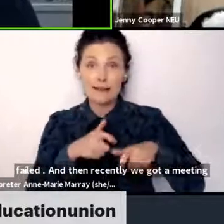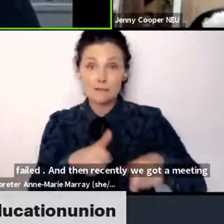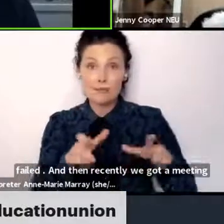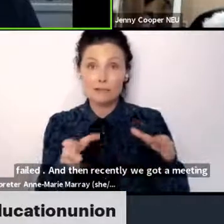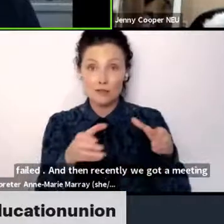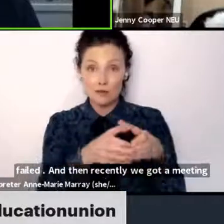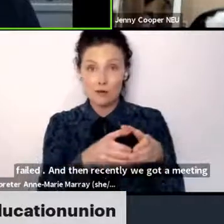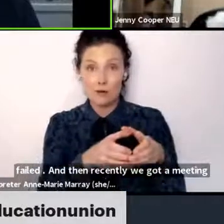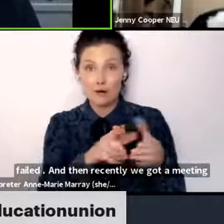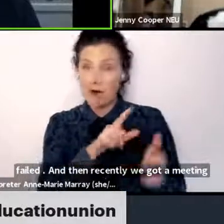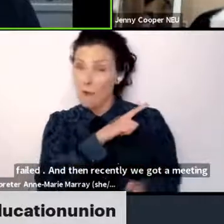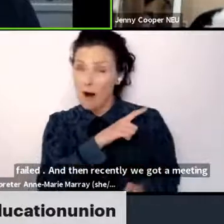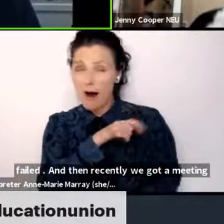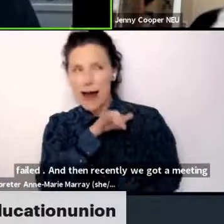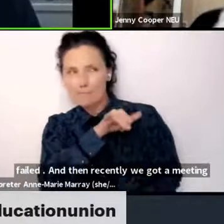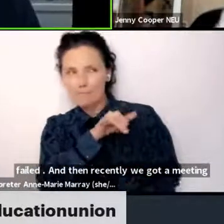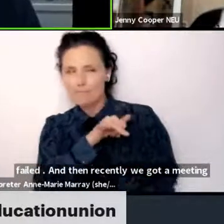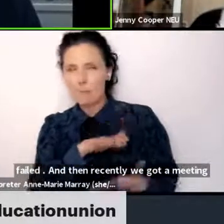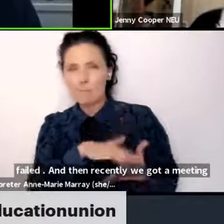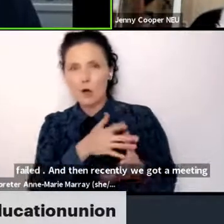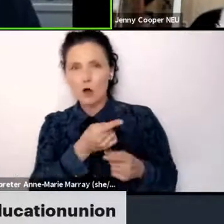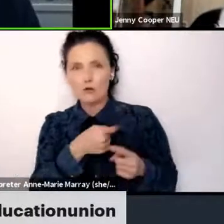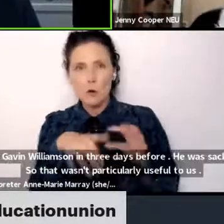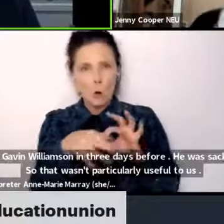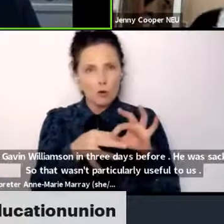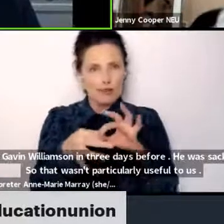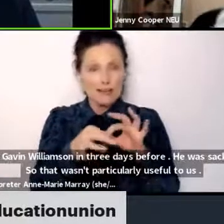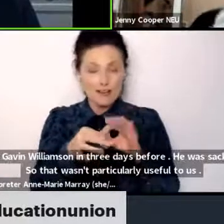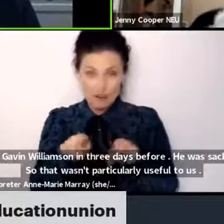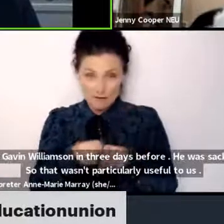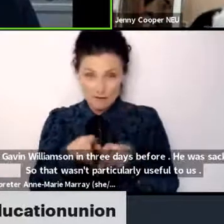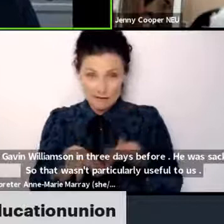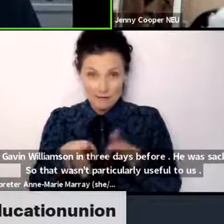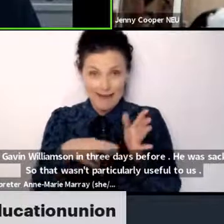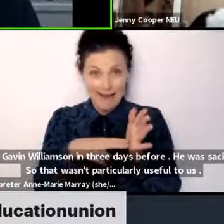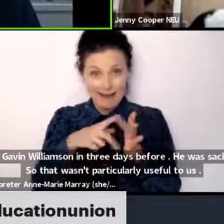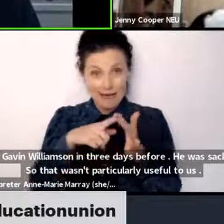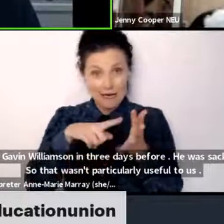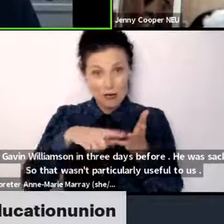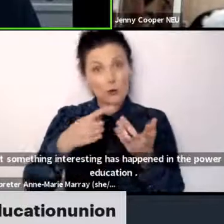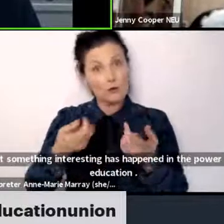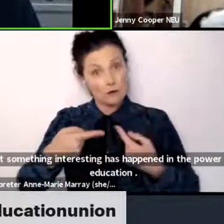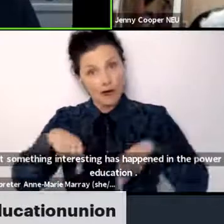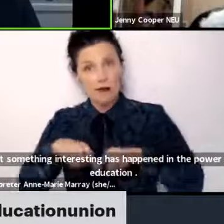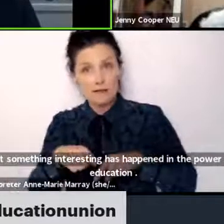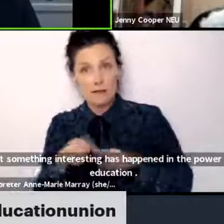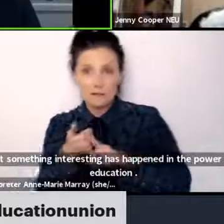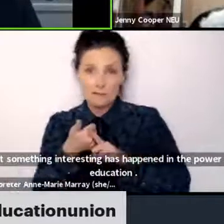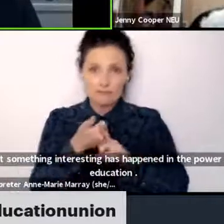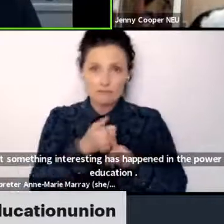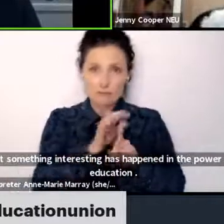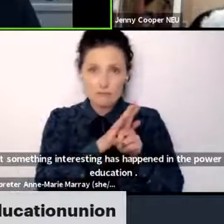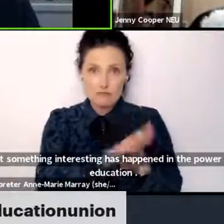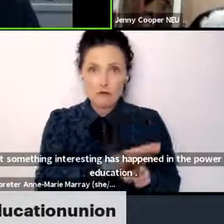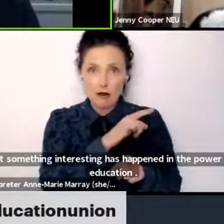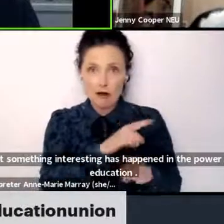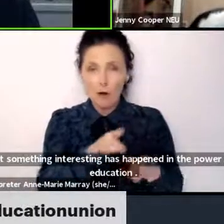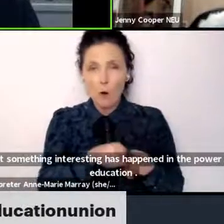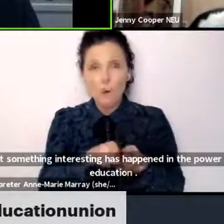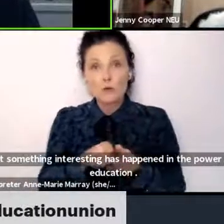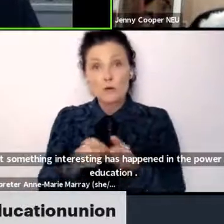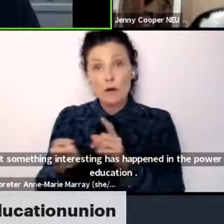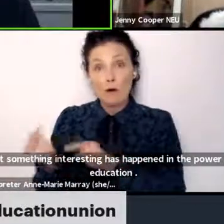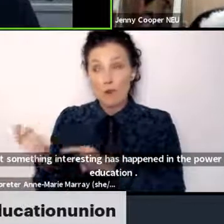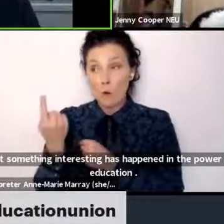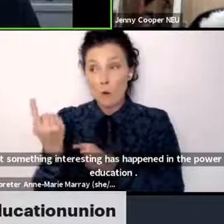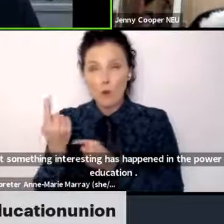result of the pressure put on by good organisations like the NEU and ourselves and others. I suspect also that they were leaned on quite heavily by